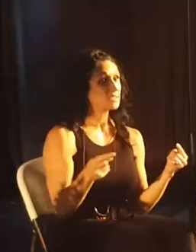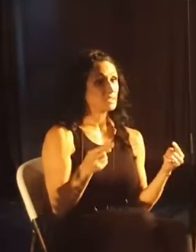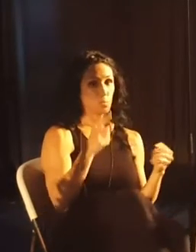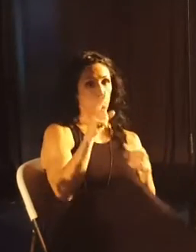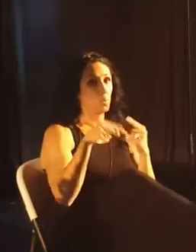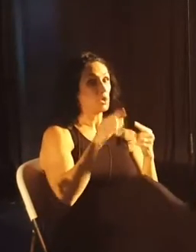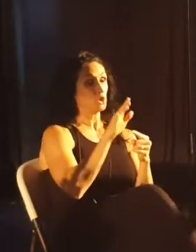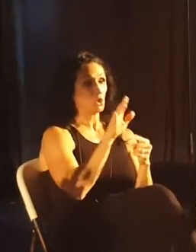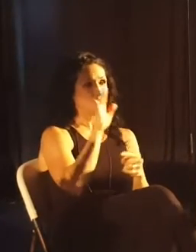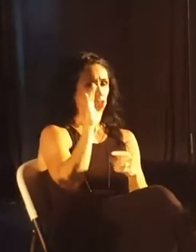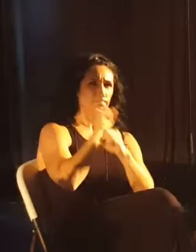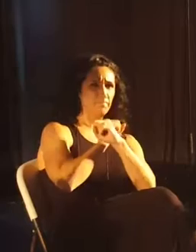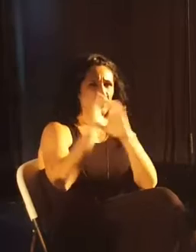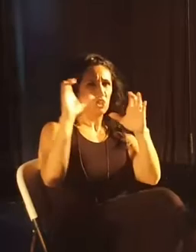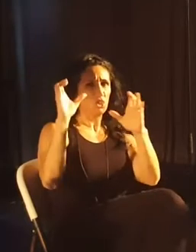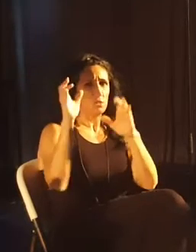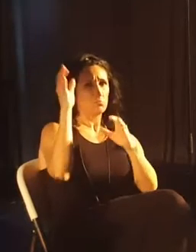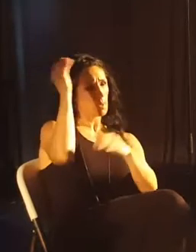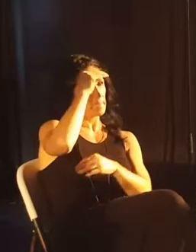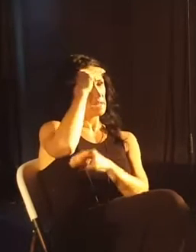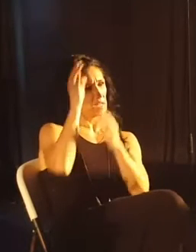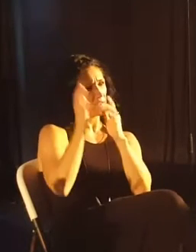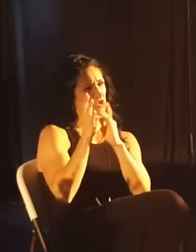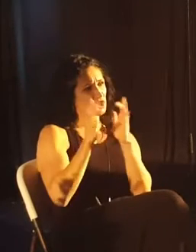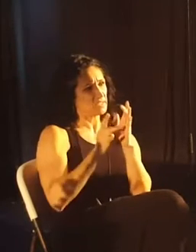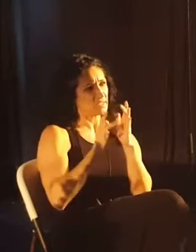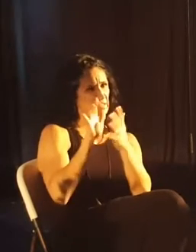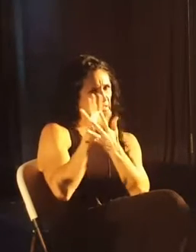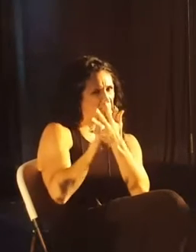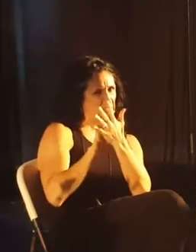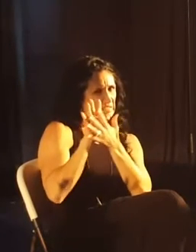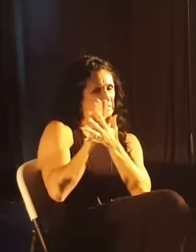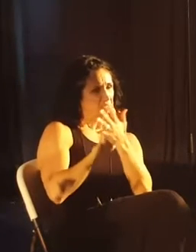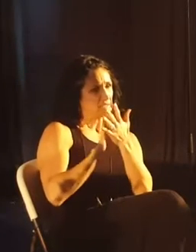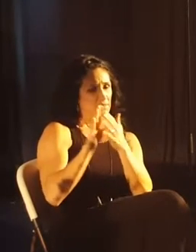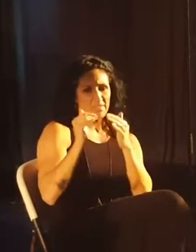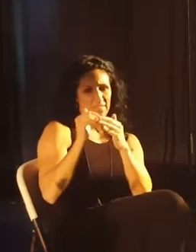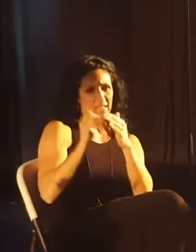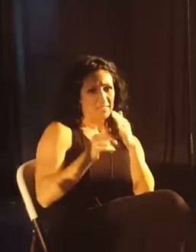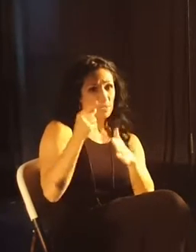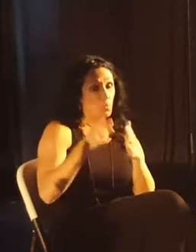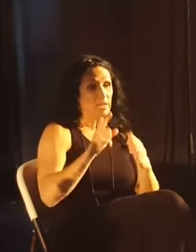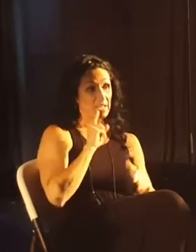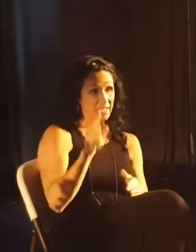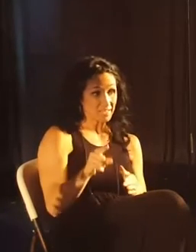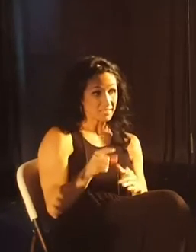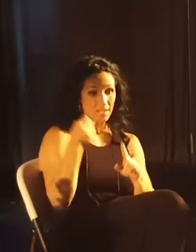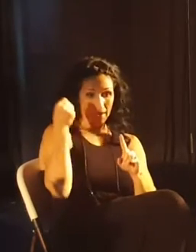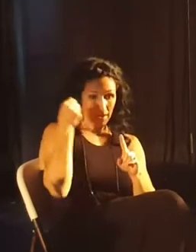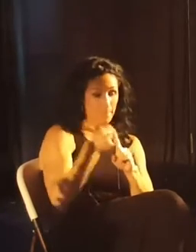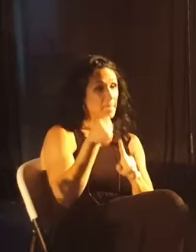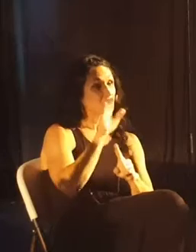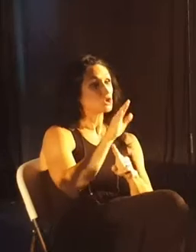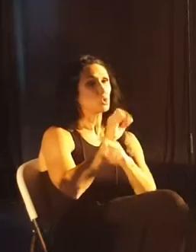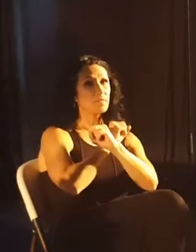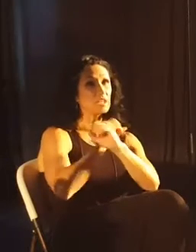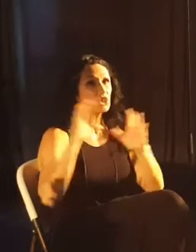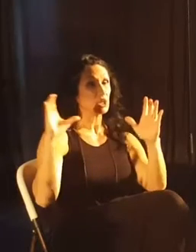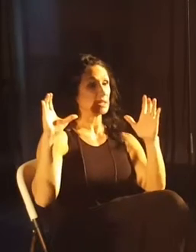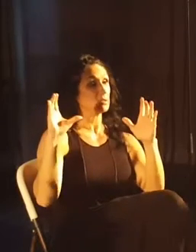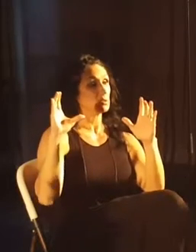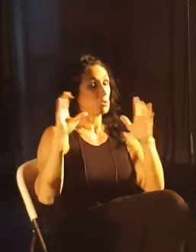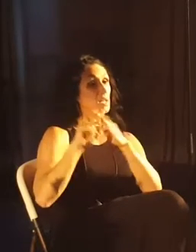Jesus becomes cloudy, when you start to see Jesus for less than what Jesus is, it impacts your vision. And your vision